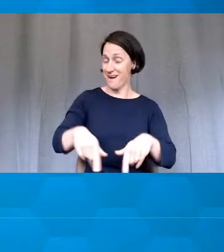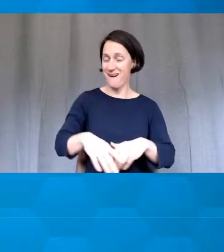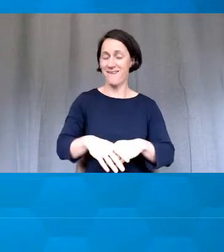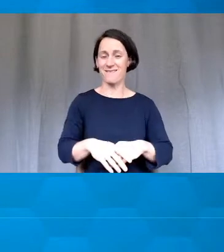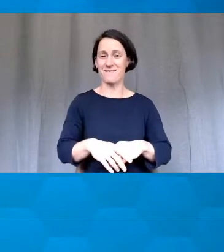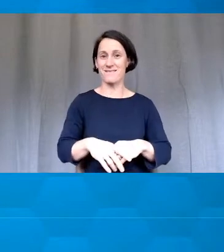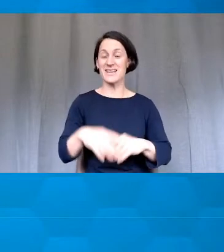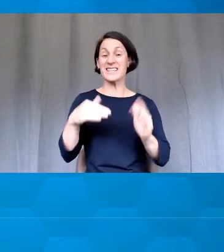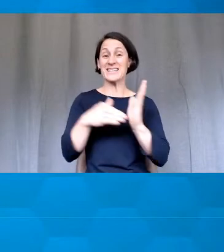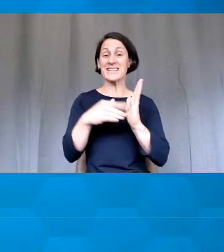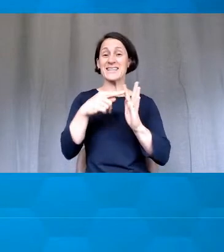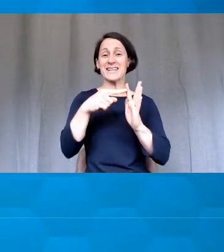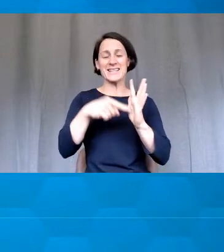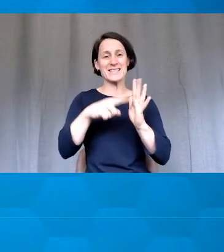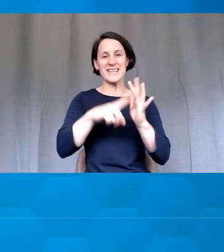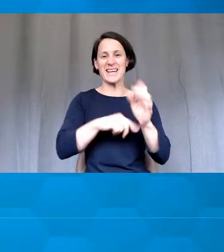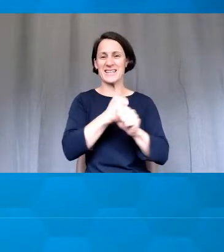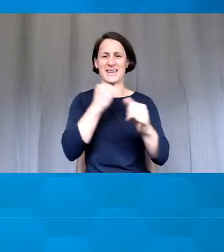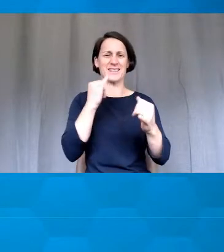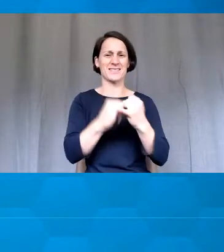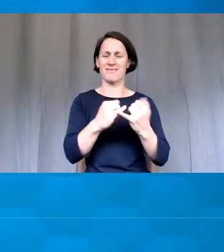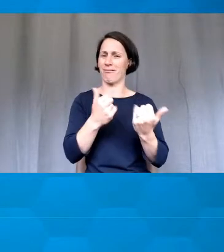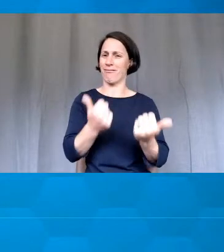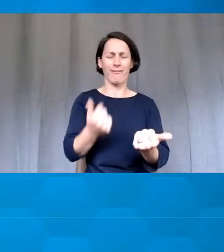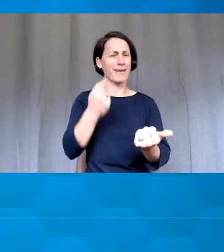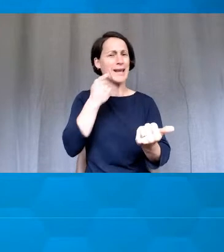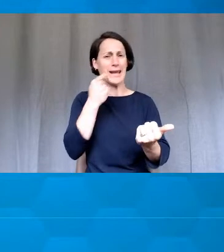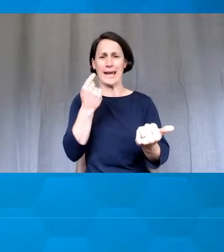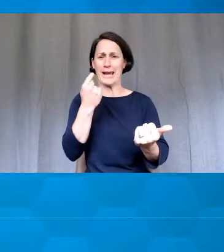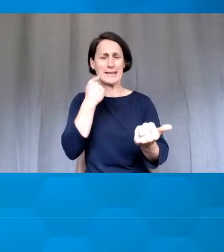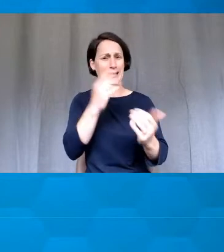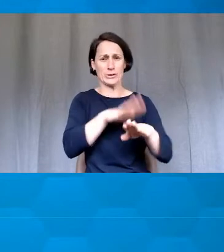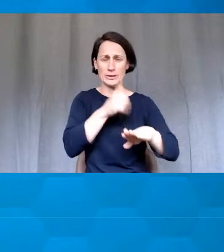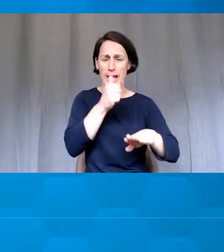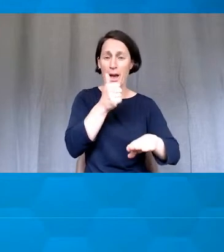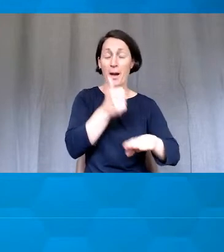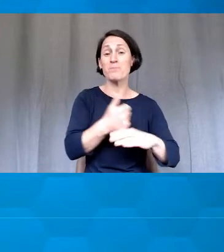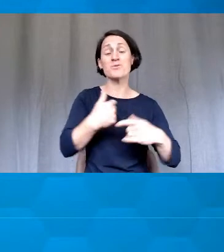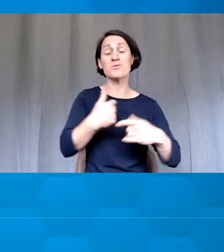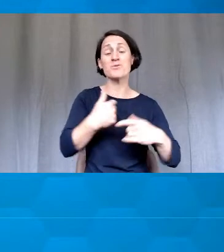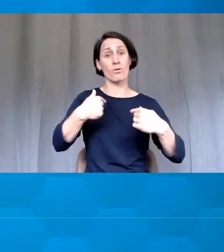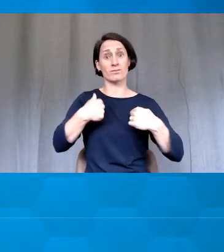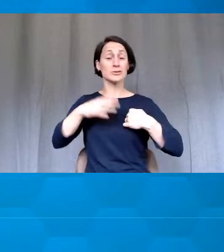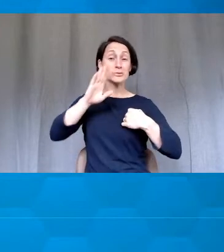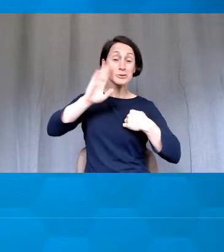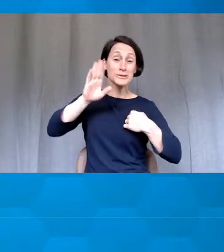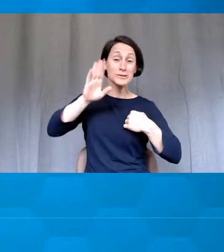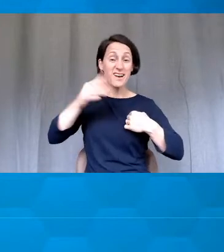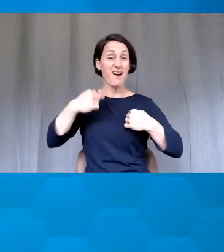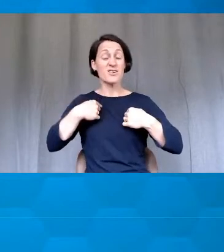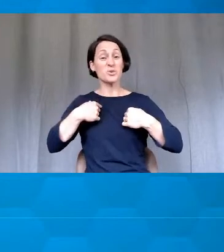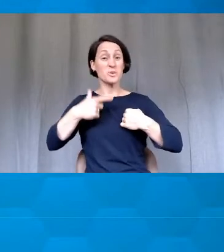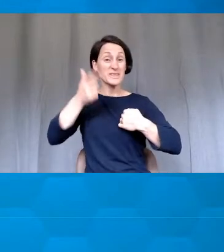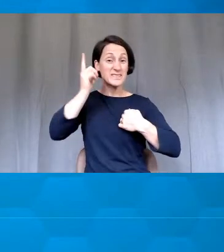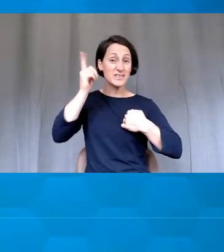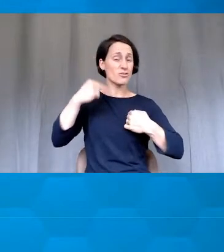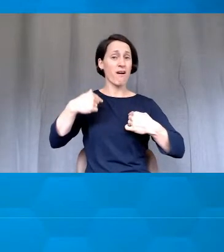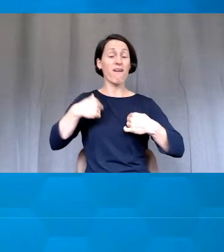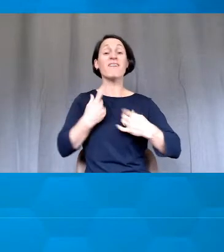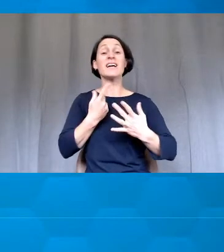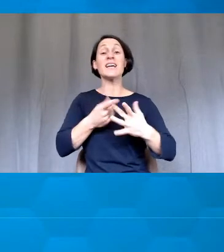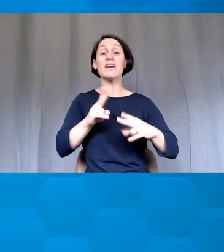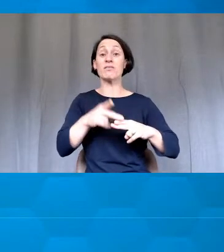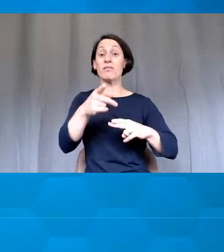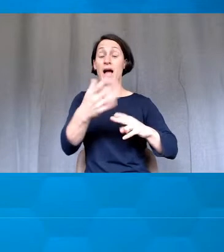it's so incredibly intuitive. And as somebody who's presenting or an instructor, an educator, literally, if you've already got a pre-existing